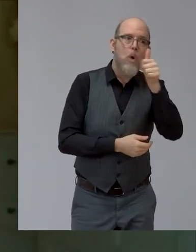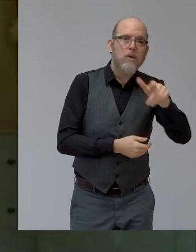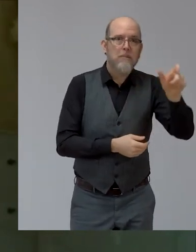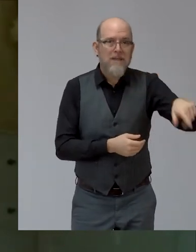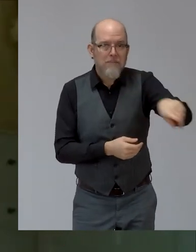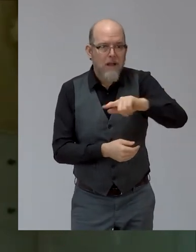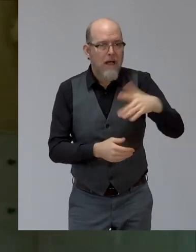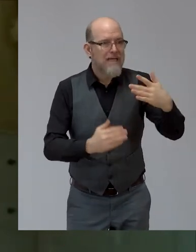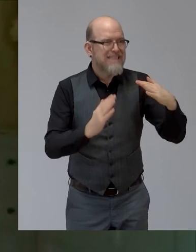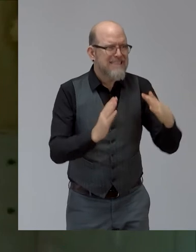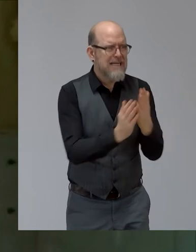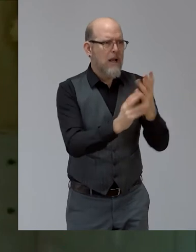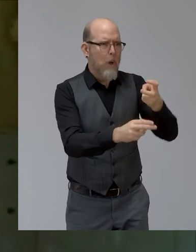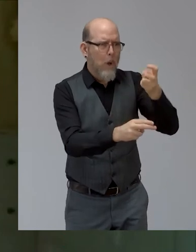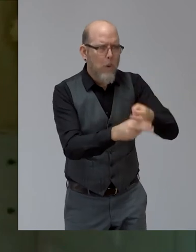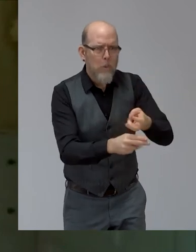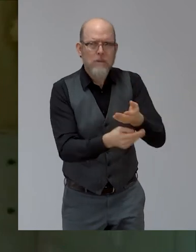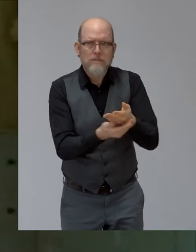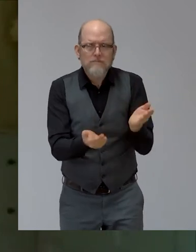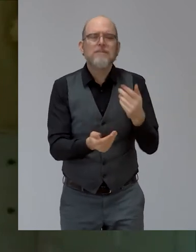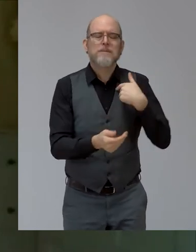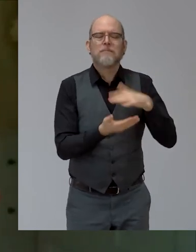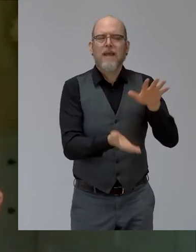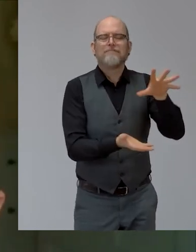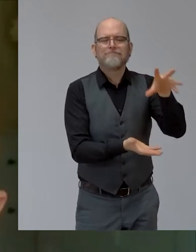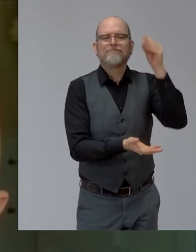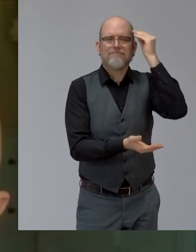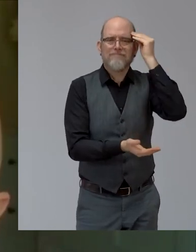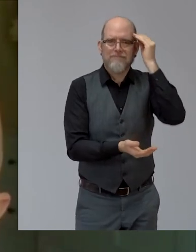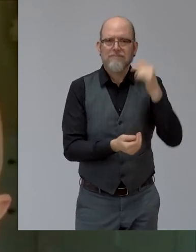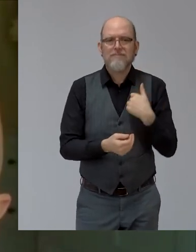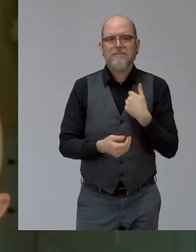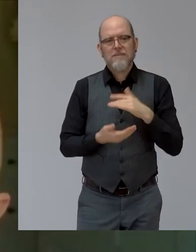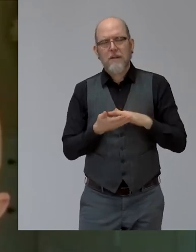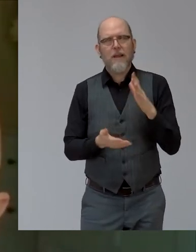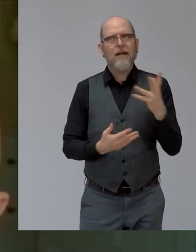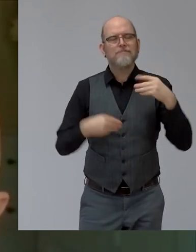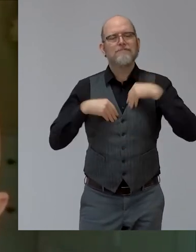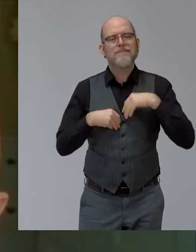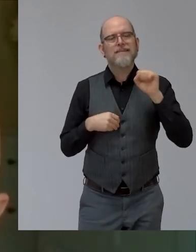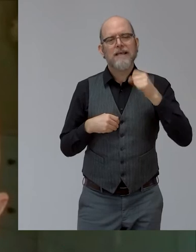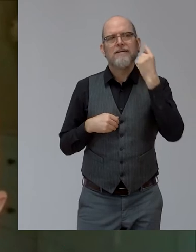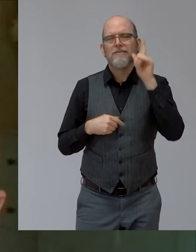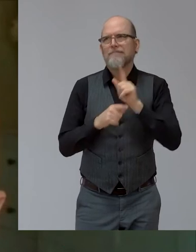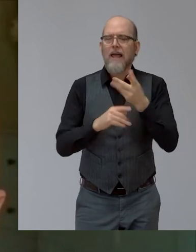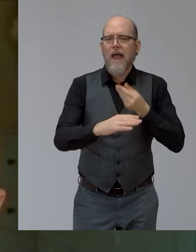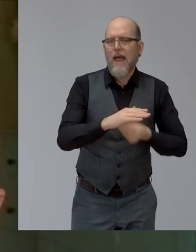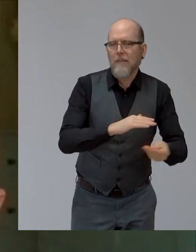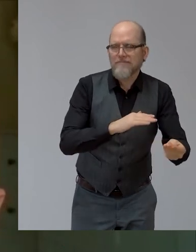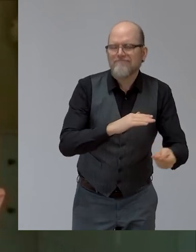couldn't empathize as well as I can now. I mean, you know, what would I say to those people hiding,